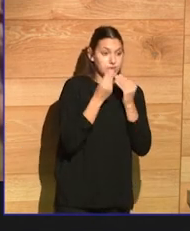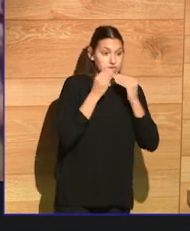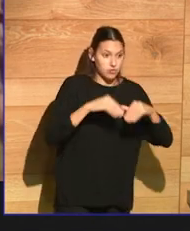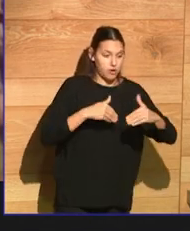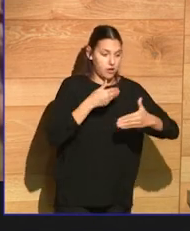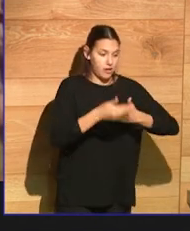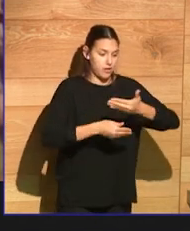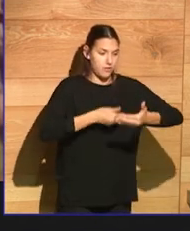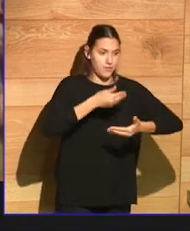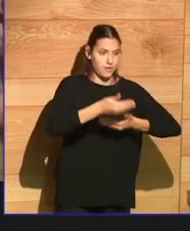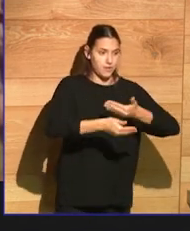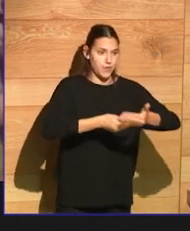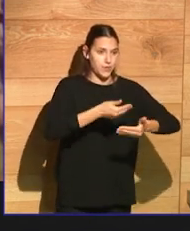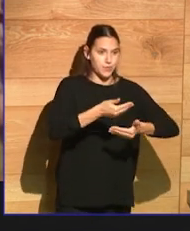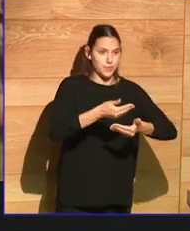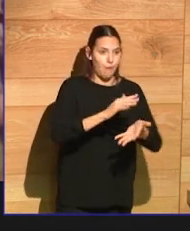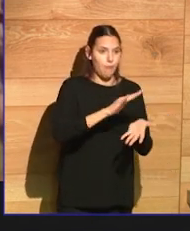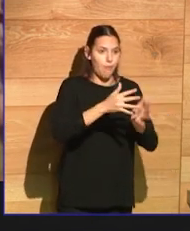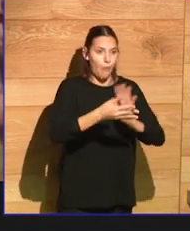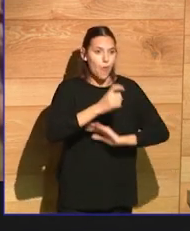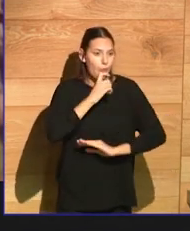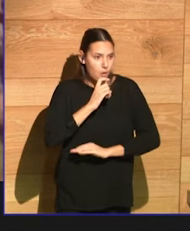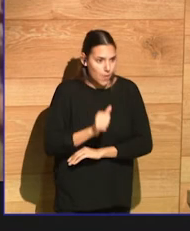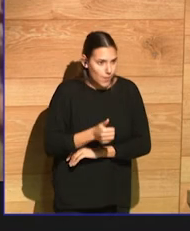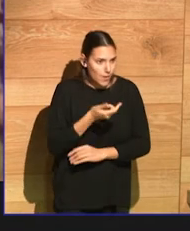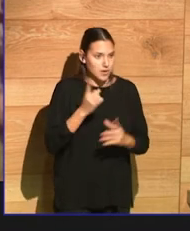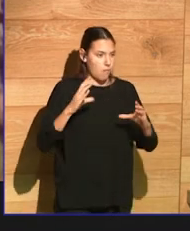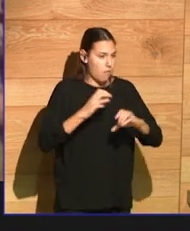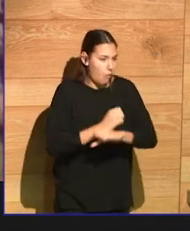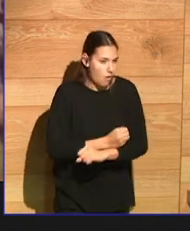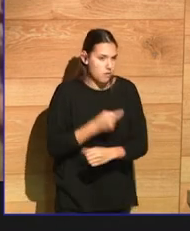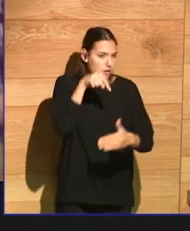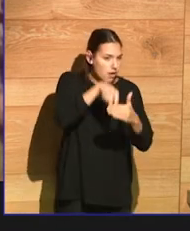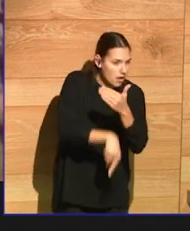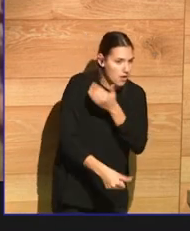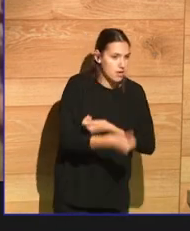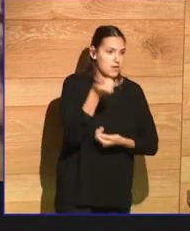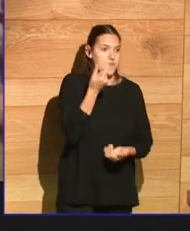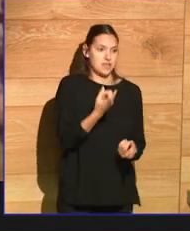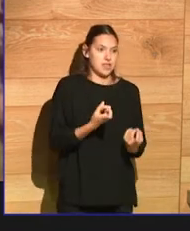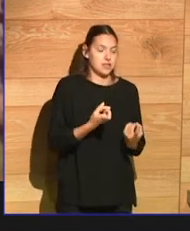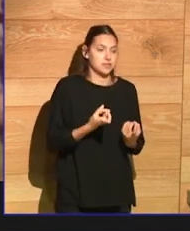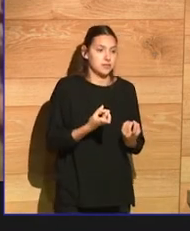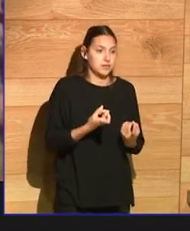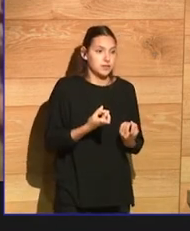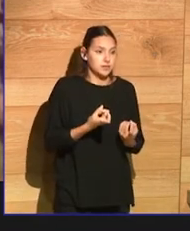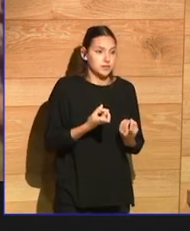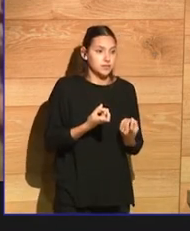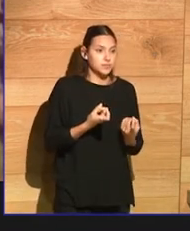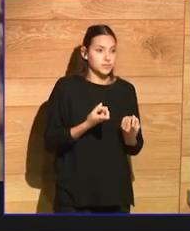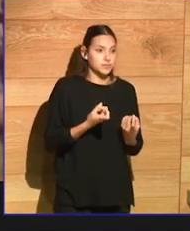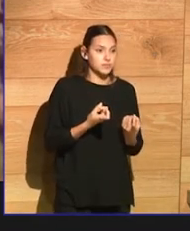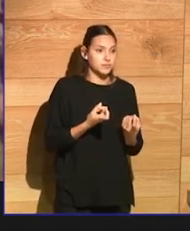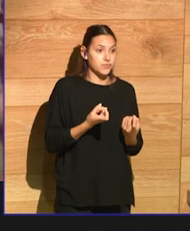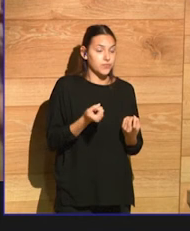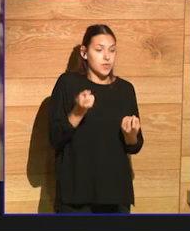complicated and, and darker and charm the reader as well as the writer into going to more and more